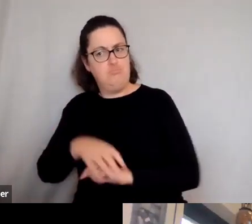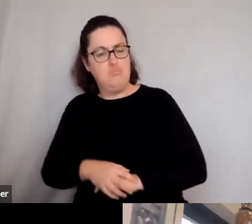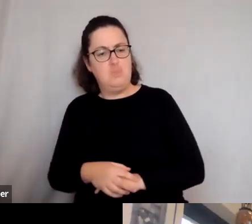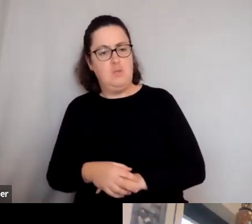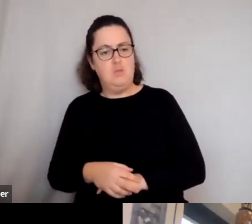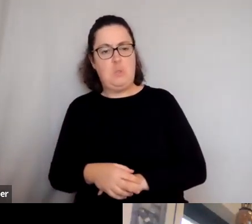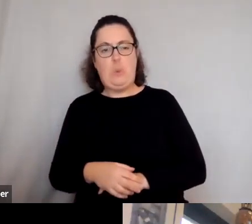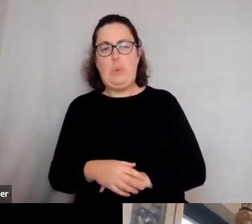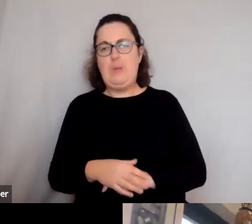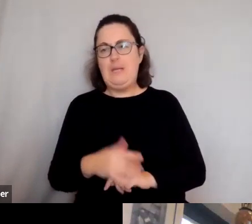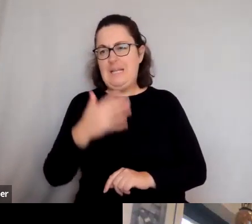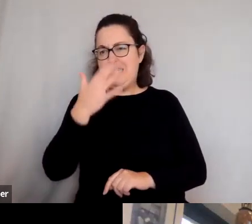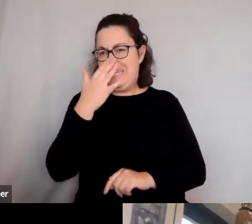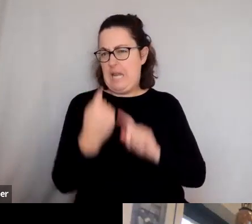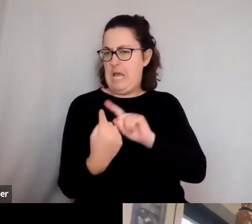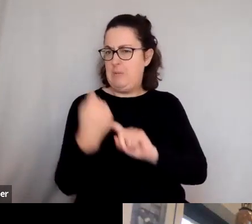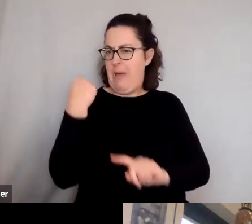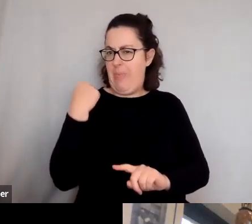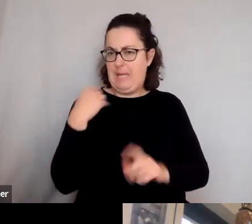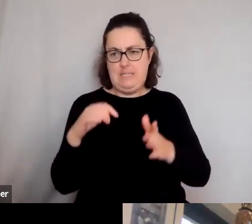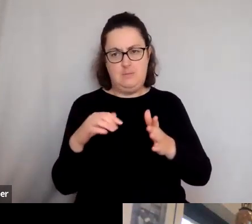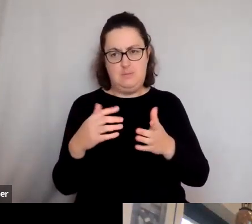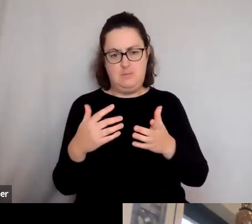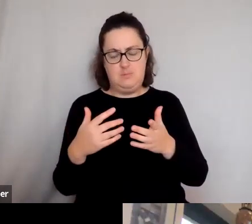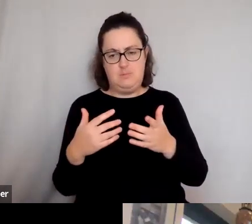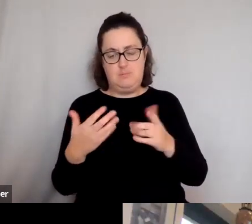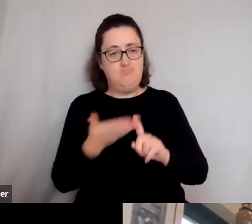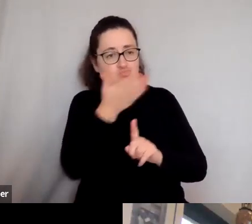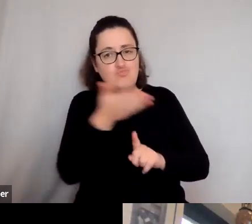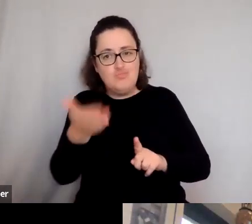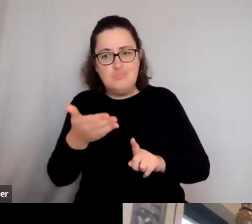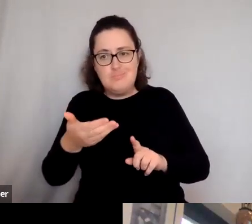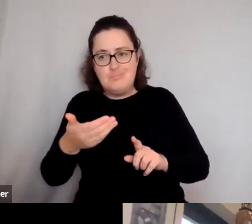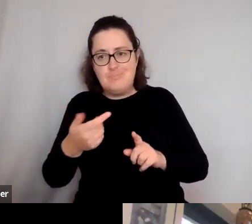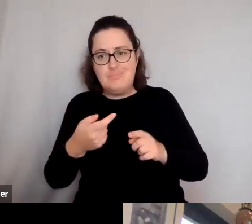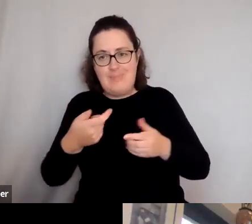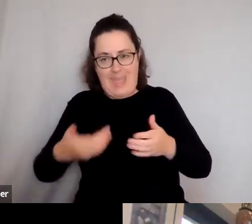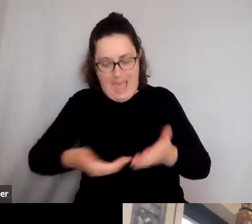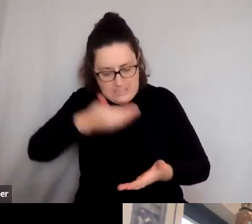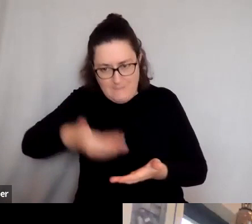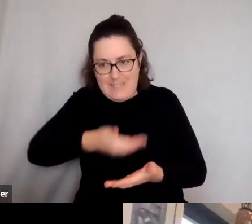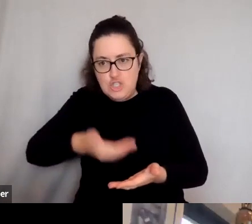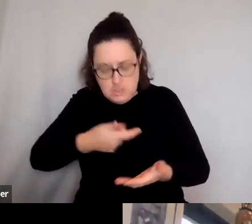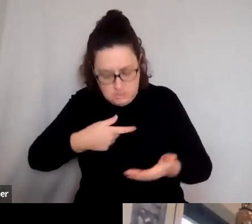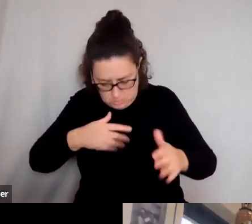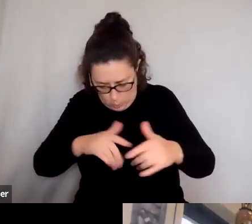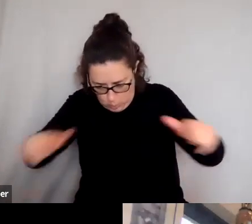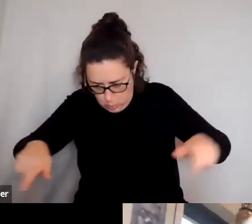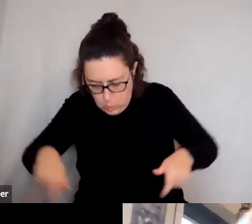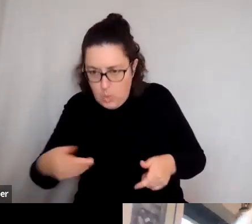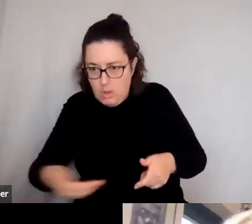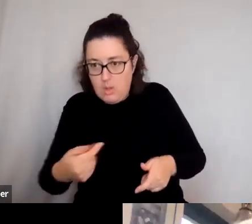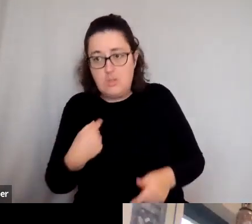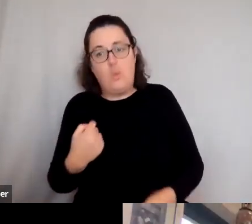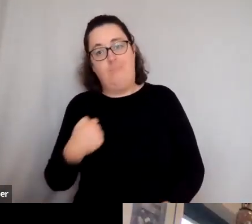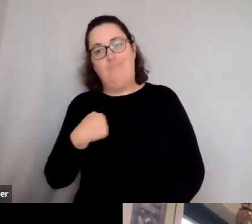it would be difficult to do this now. But then I went on loads of archaeological excavations, which my I was an only